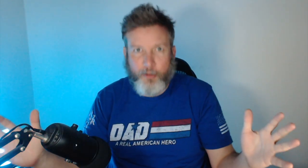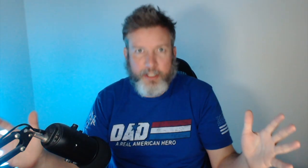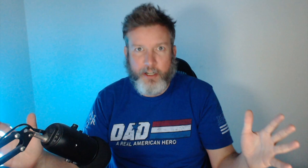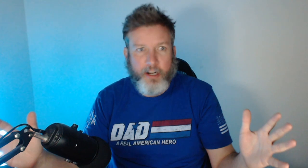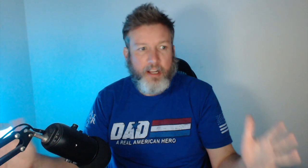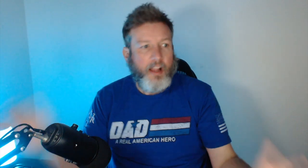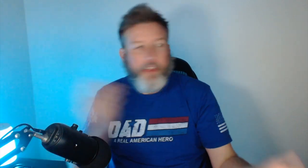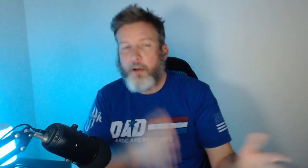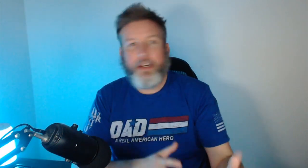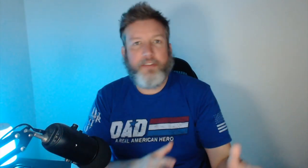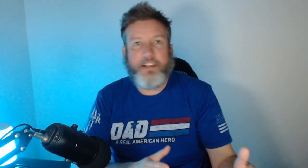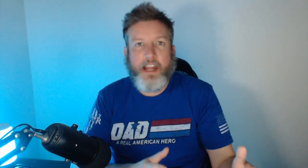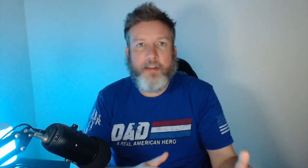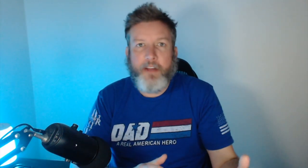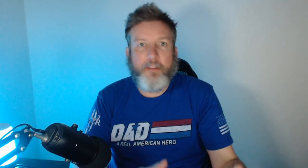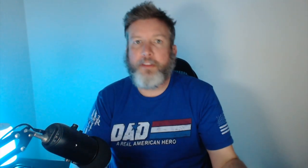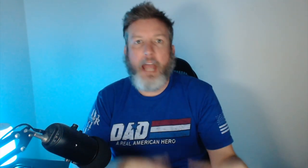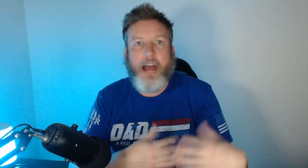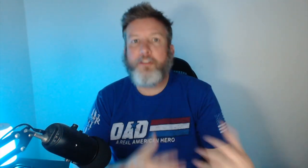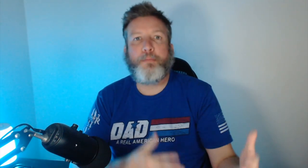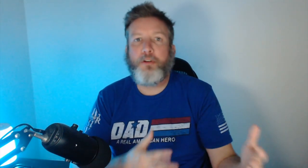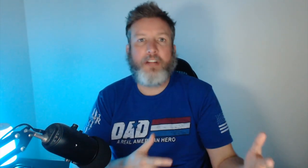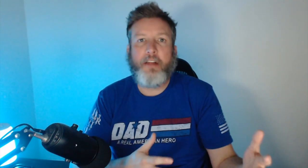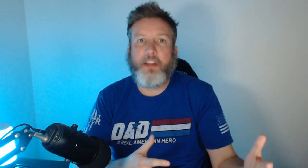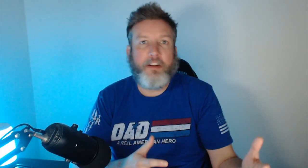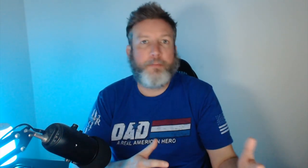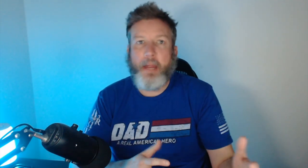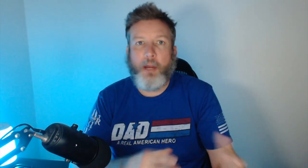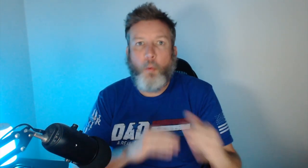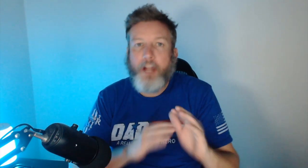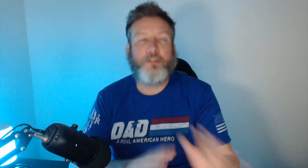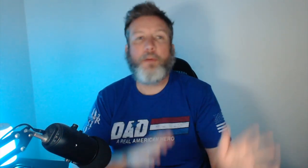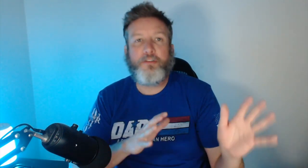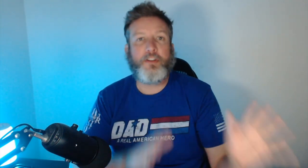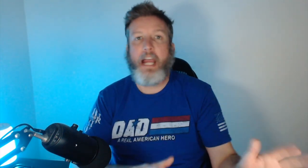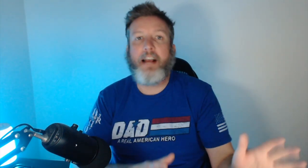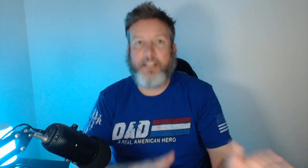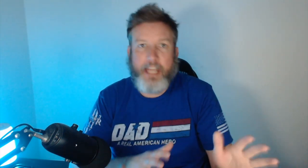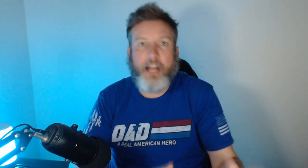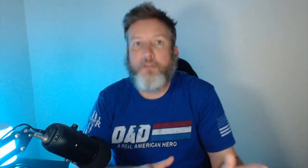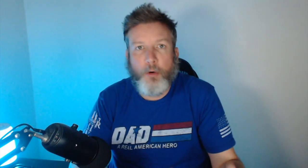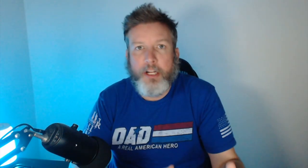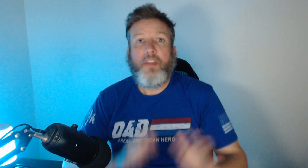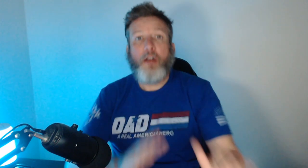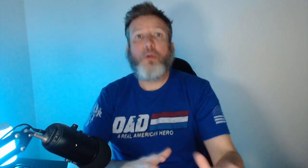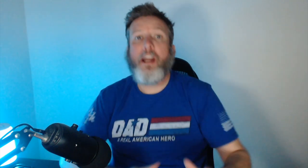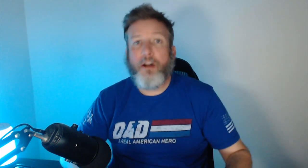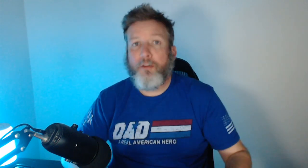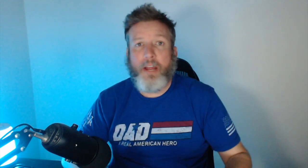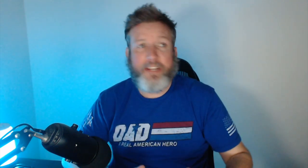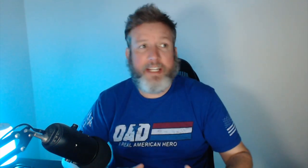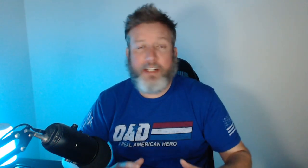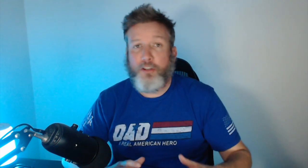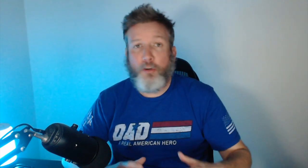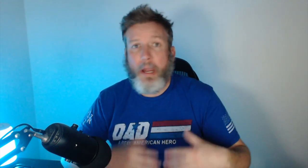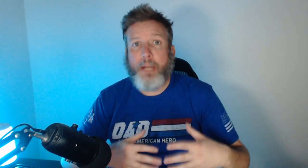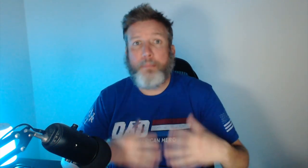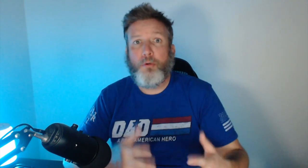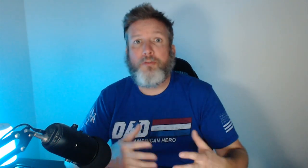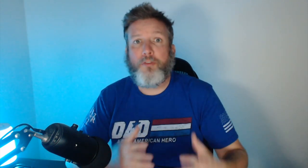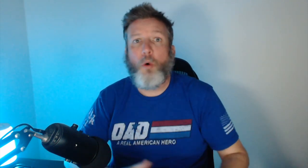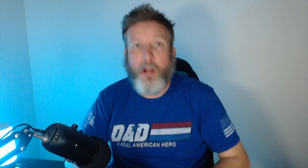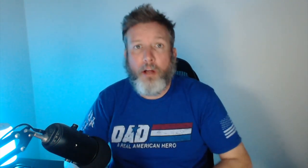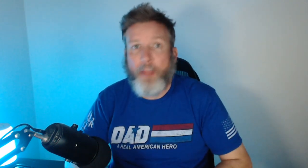a climate cult here. They don't give a damn if the average person out there is paying way too much for gas and can't afford it. They don't care if we have to continue